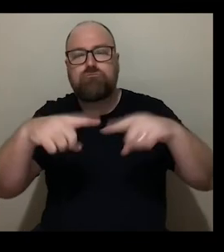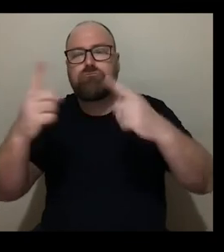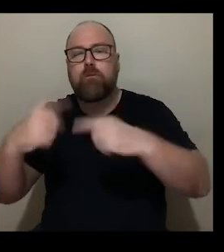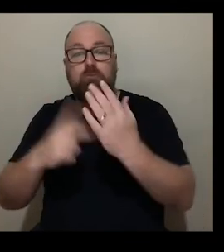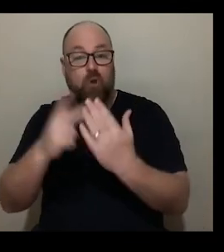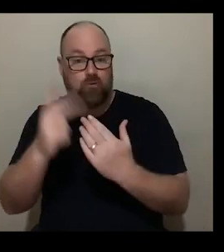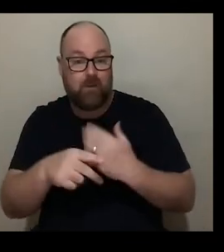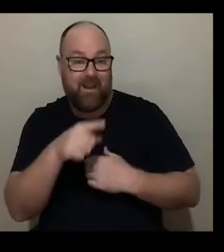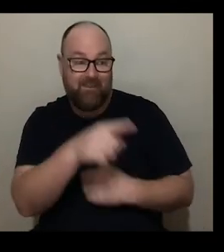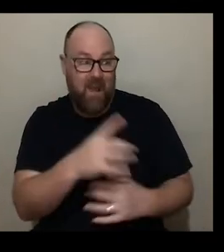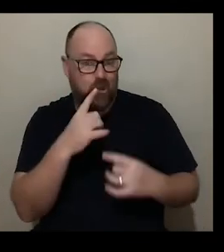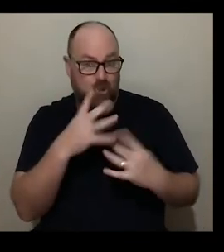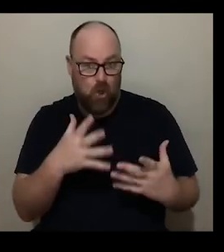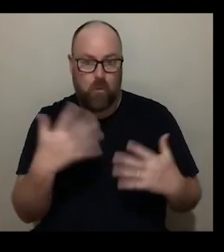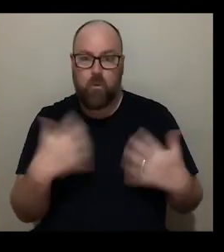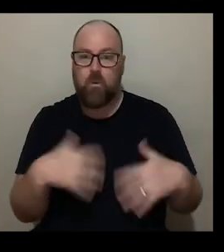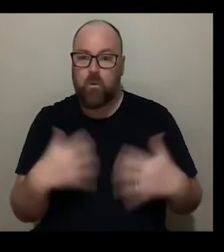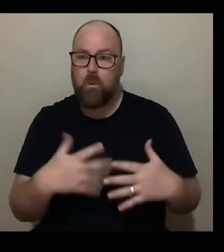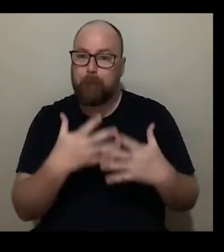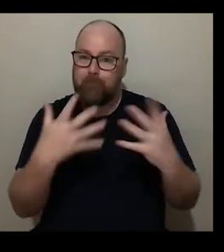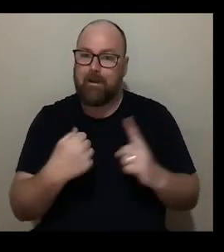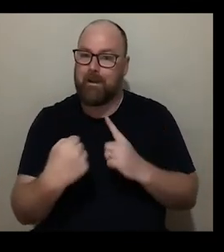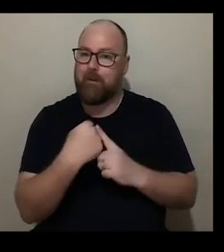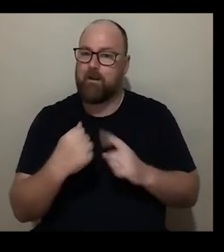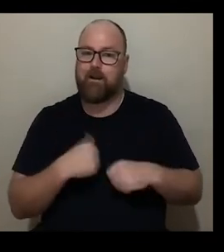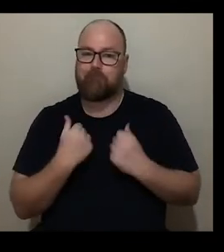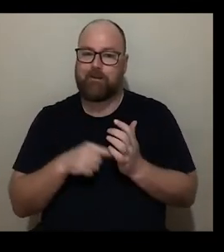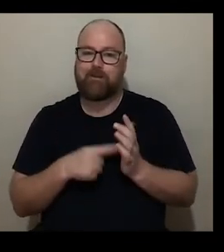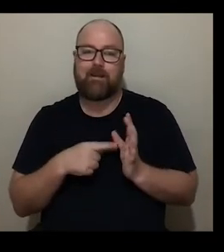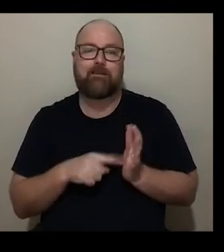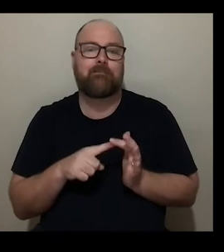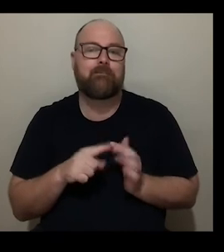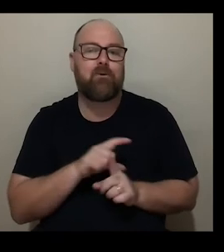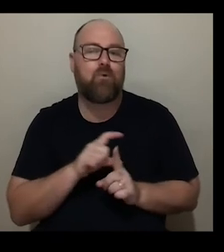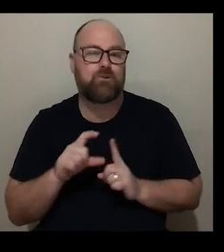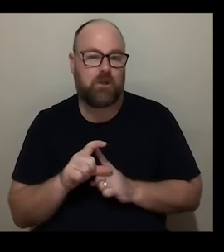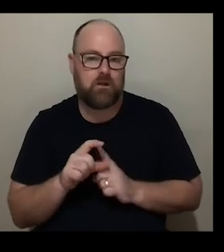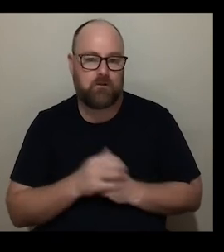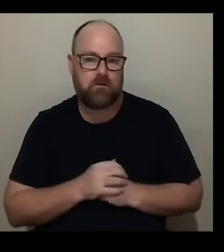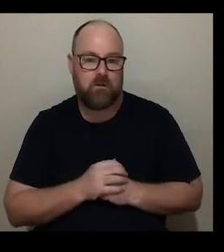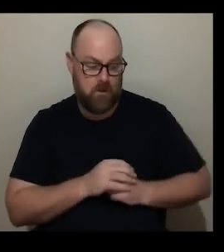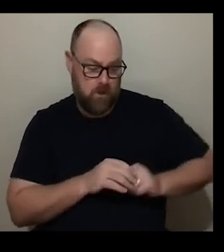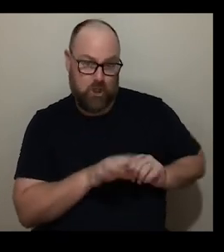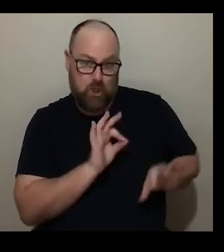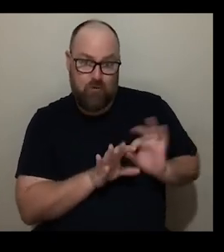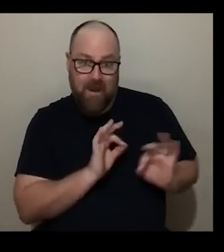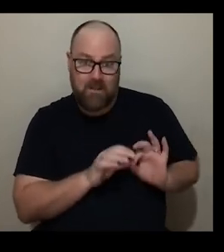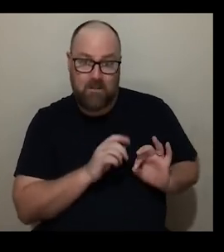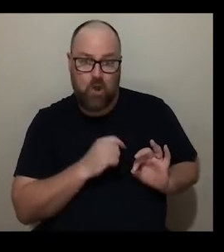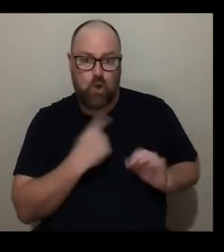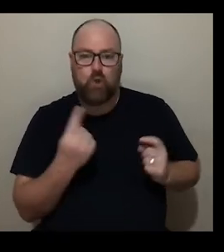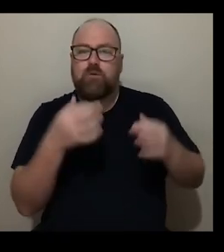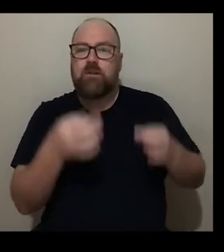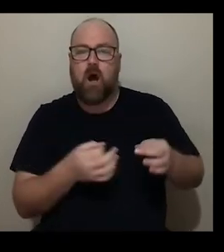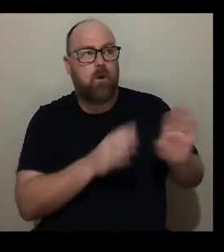feel then has a significant impact on tate's culture you know the curators who get to decide what goes up on the wall